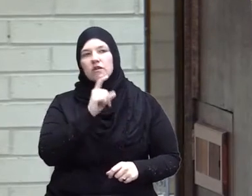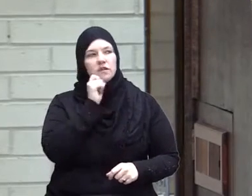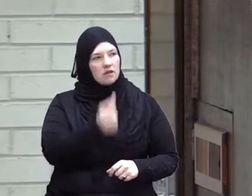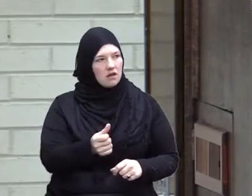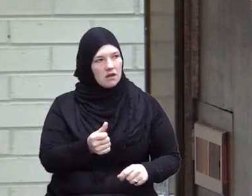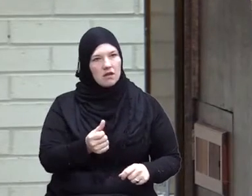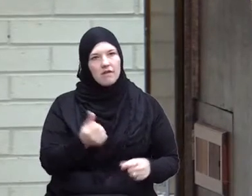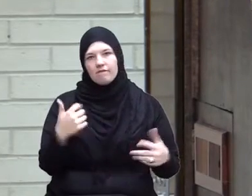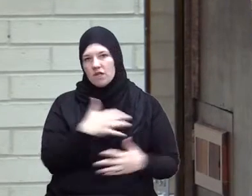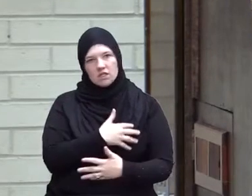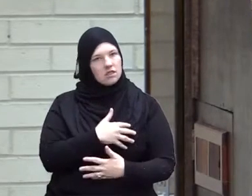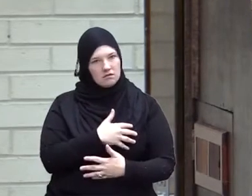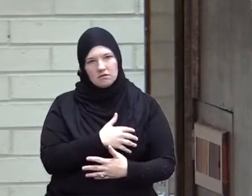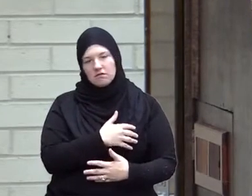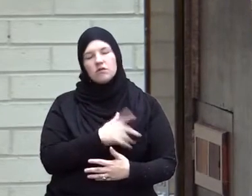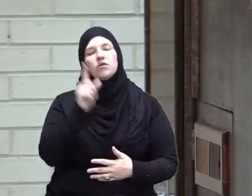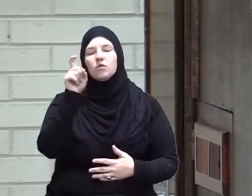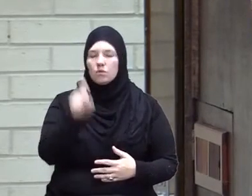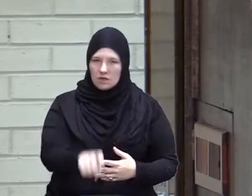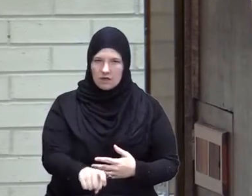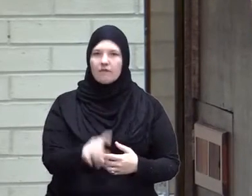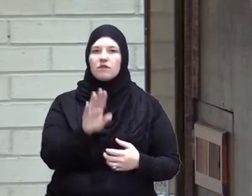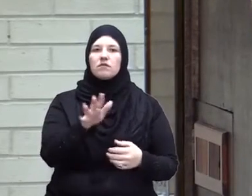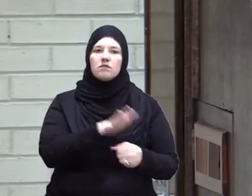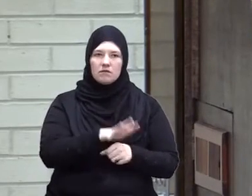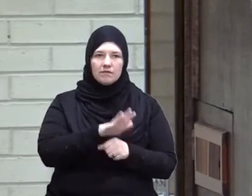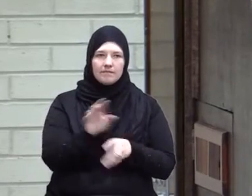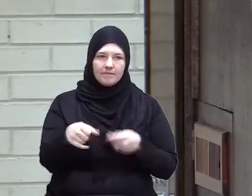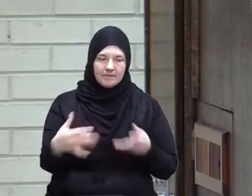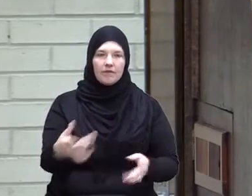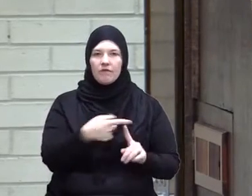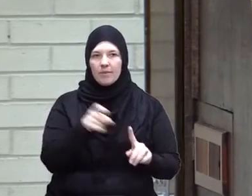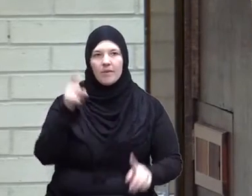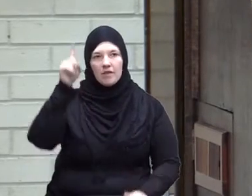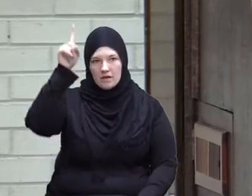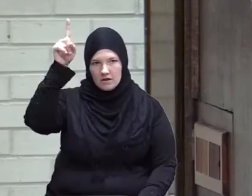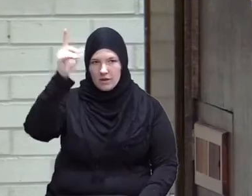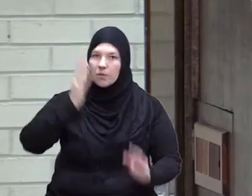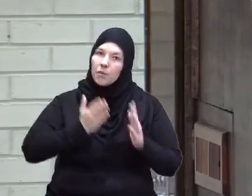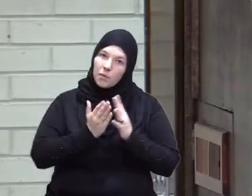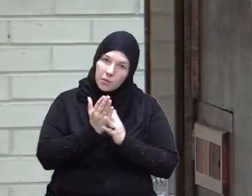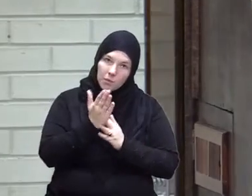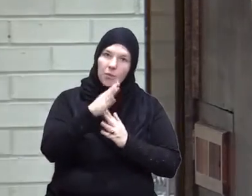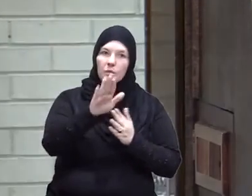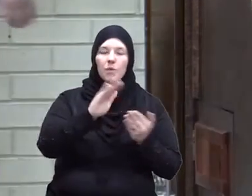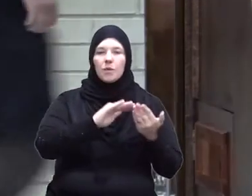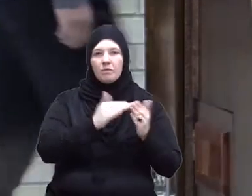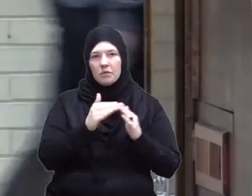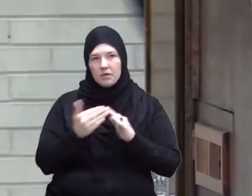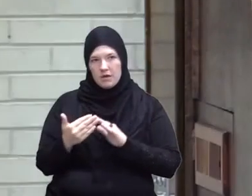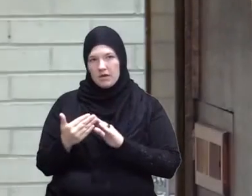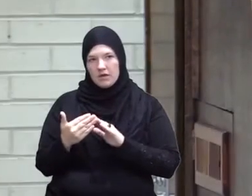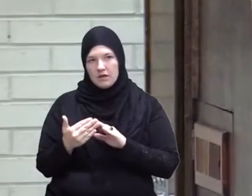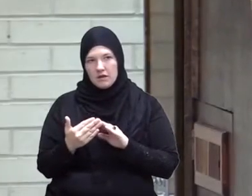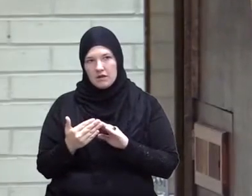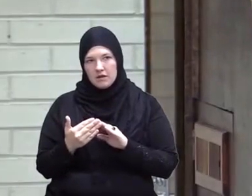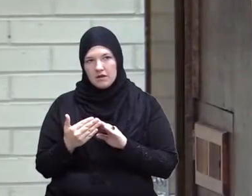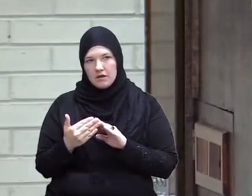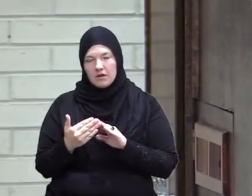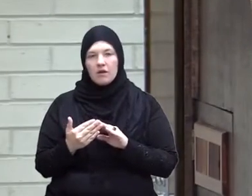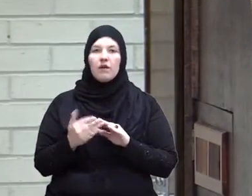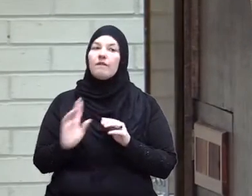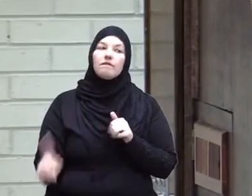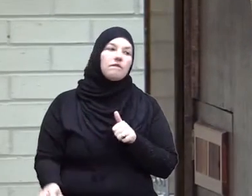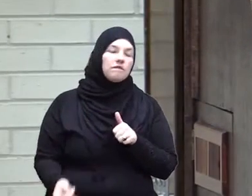afraid you have your provision coming to you from Allah through your community so the